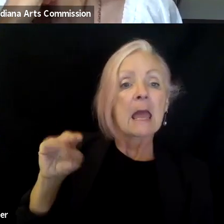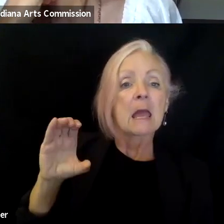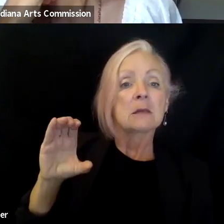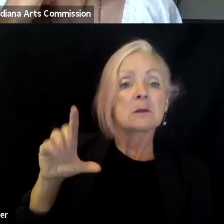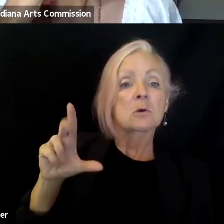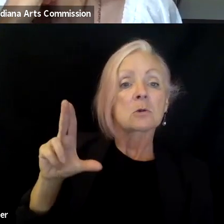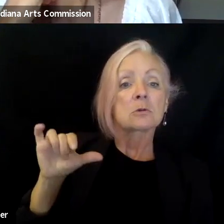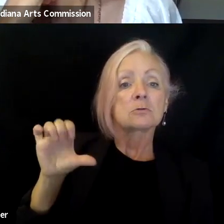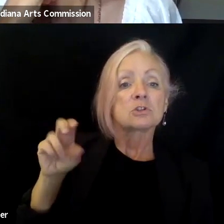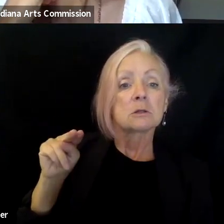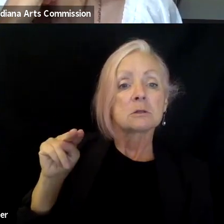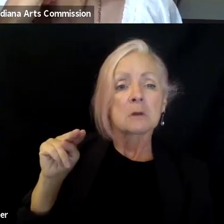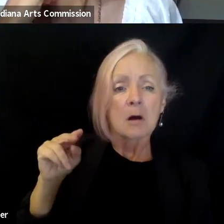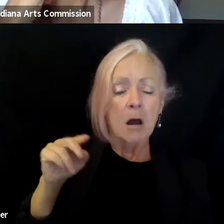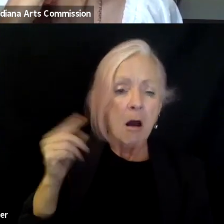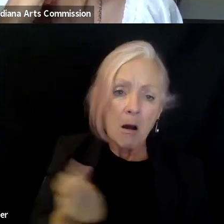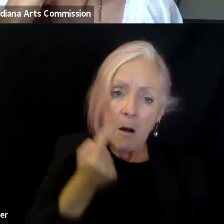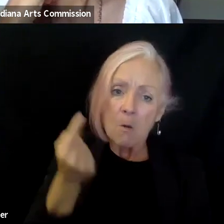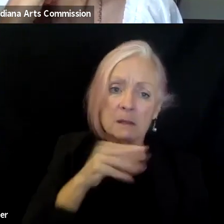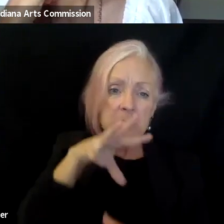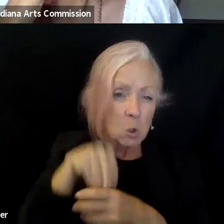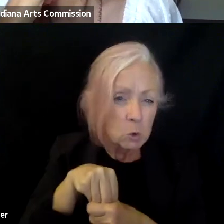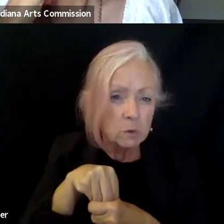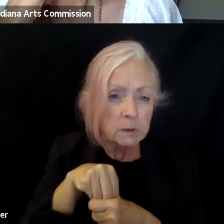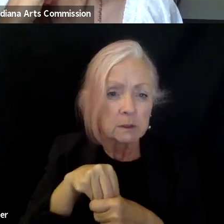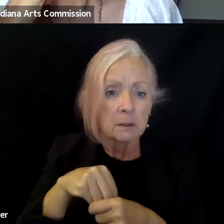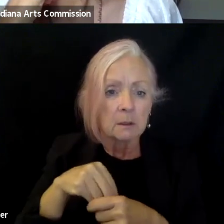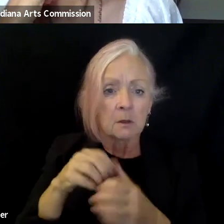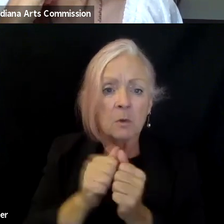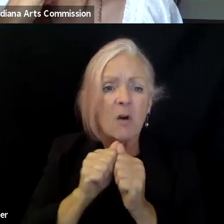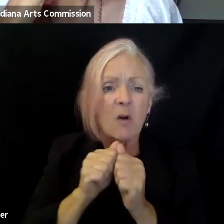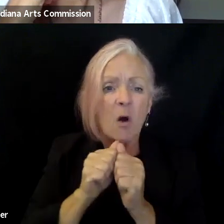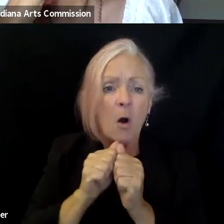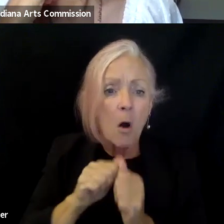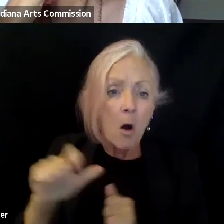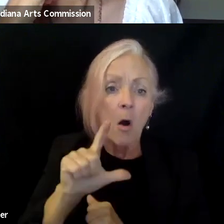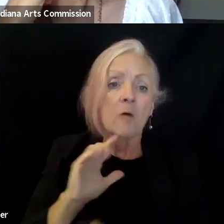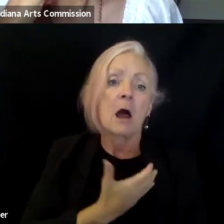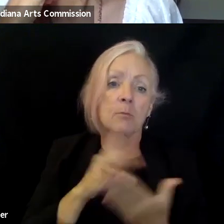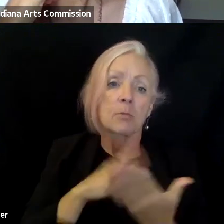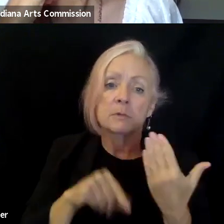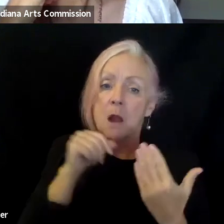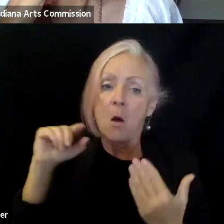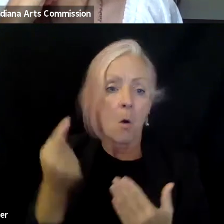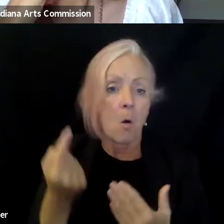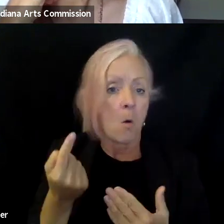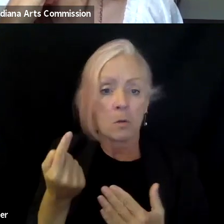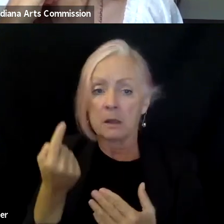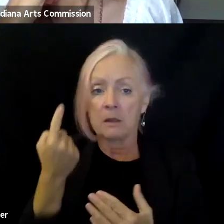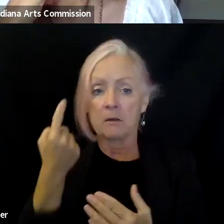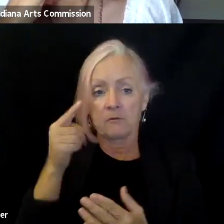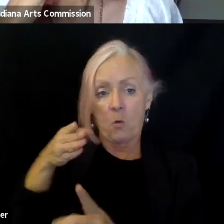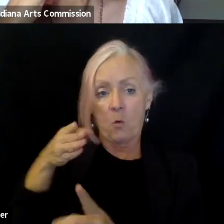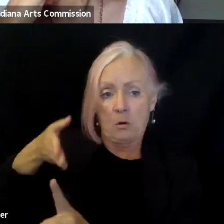about diversity. Um, and for us, this has required a cycle of designing, doing,